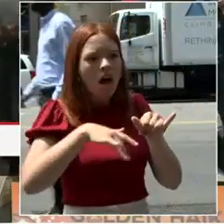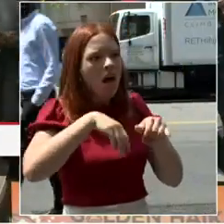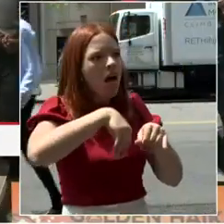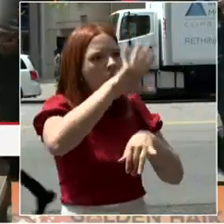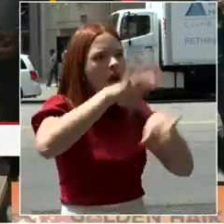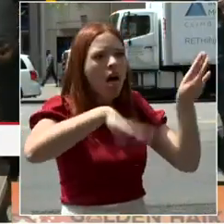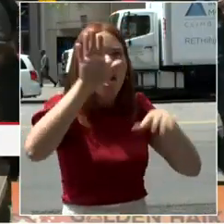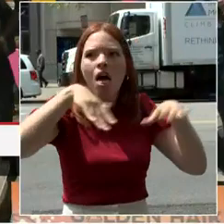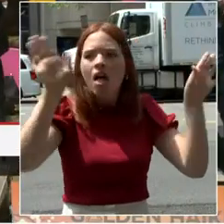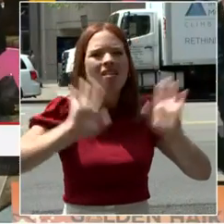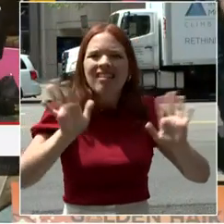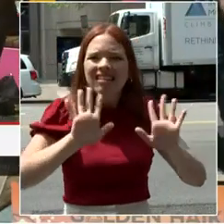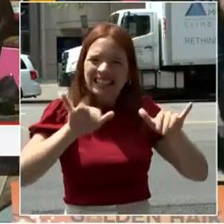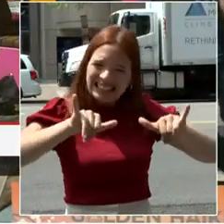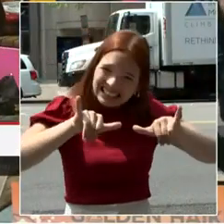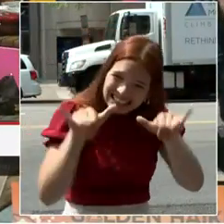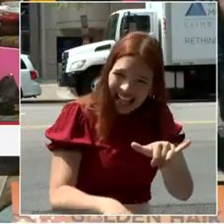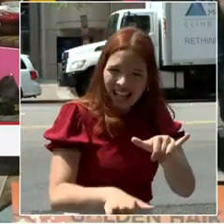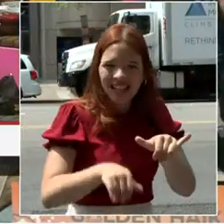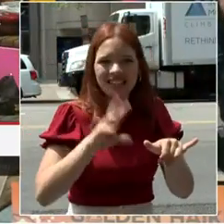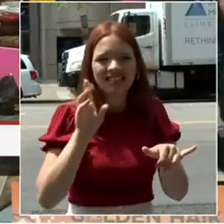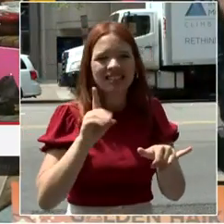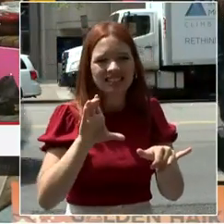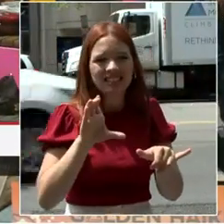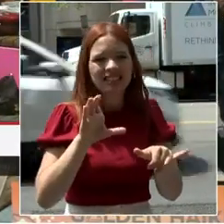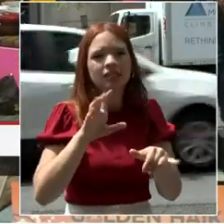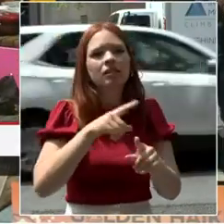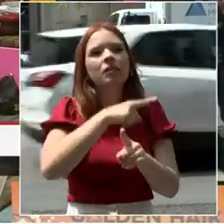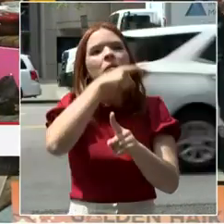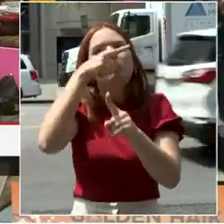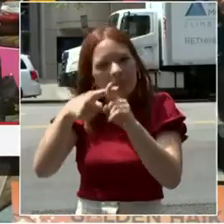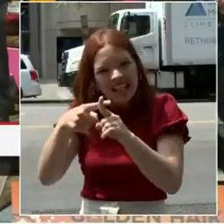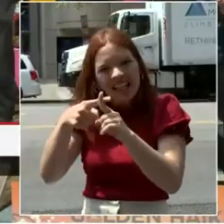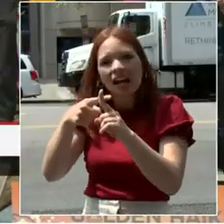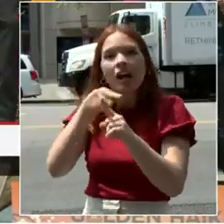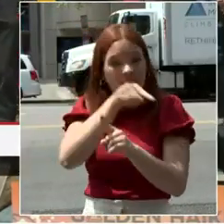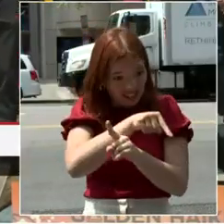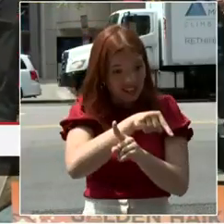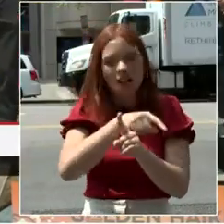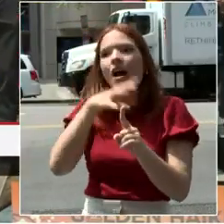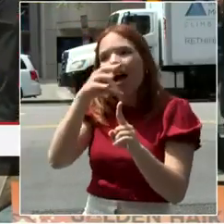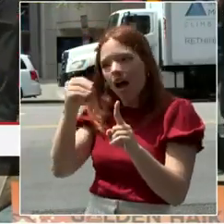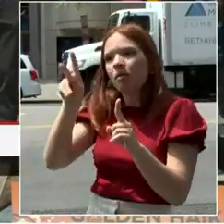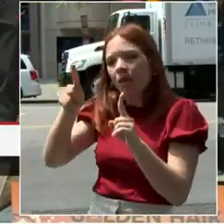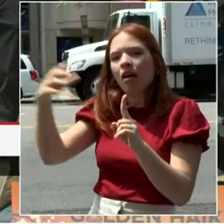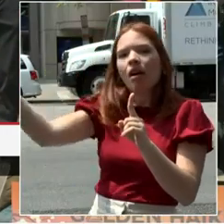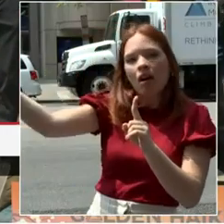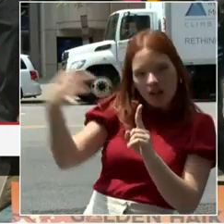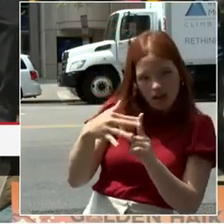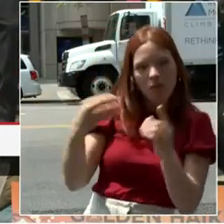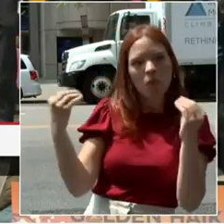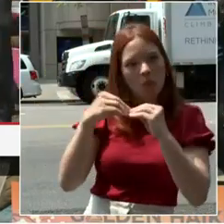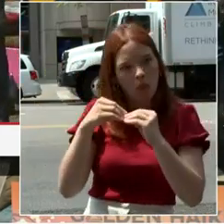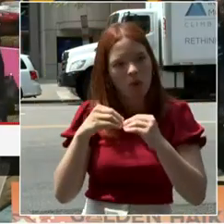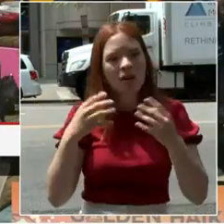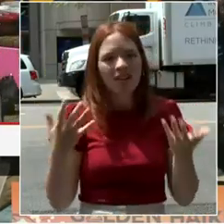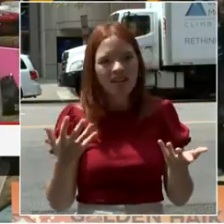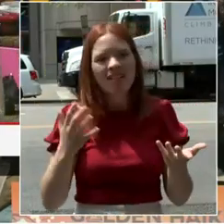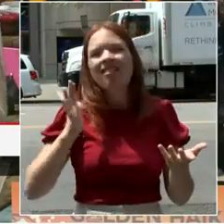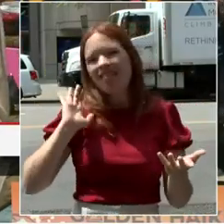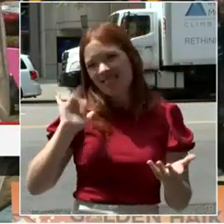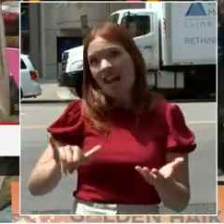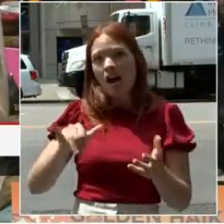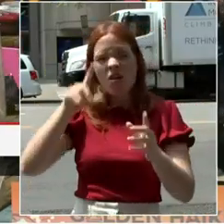involves everything from investing in more local businesses. Our goal is also to increase the percentage